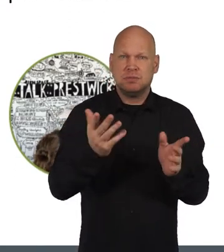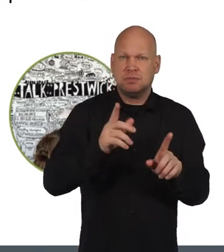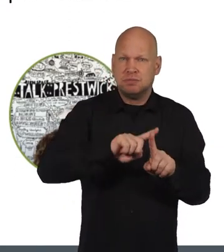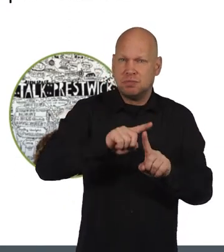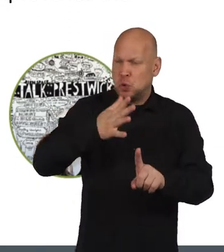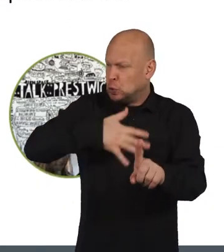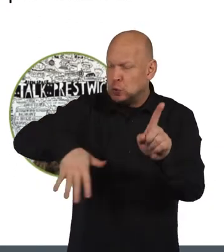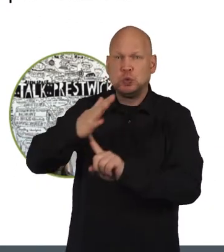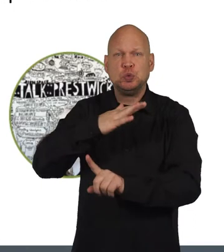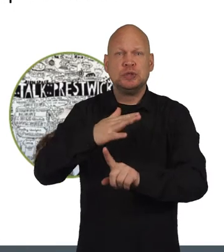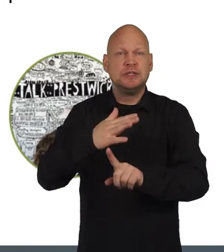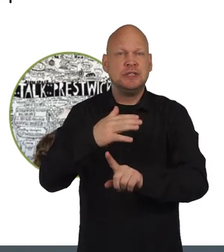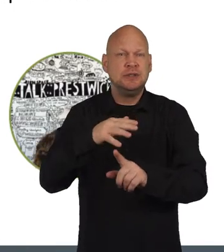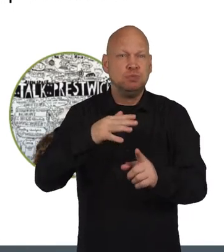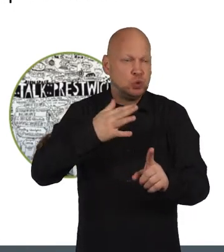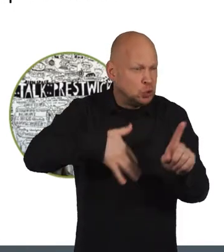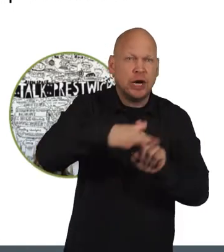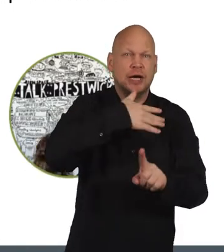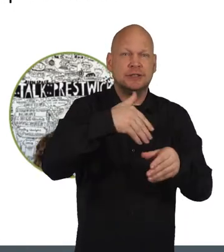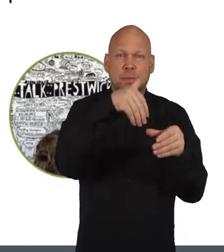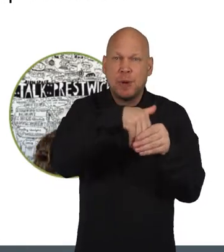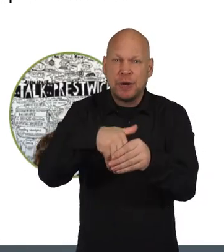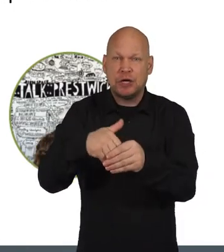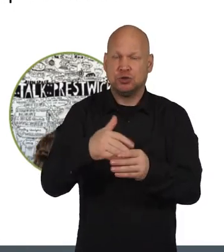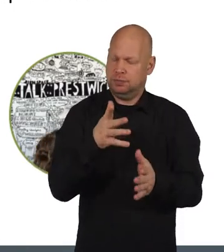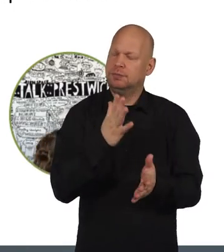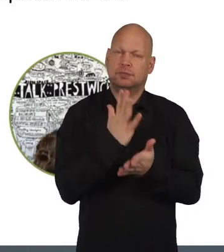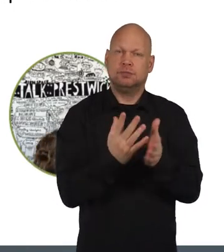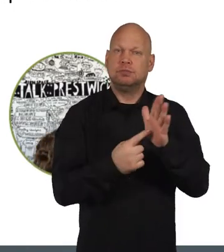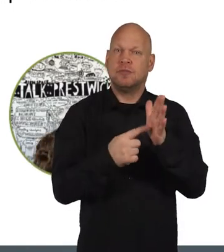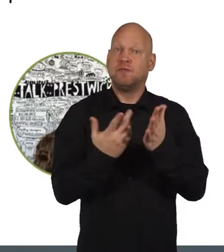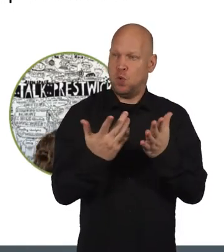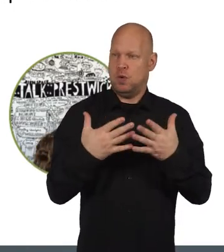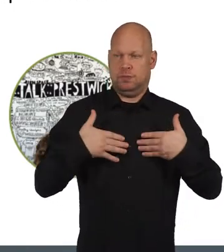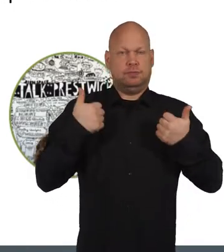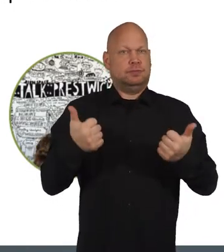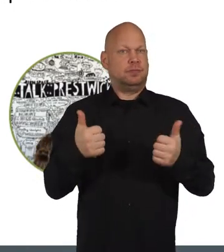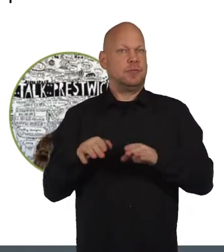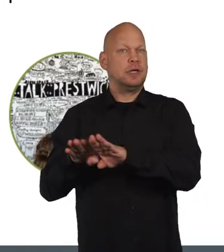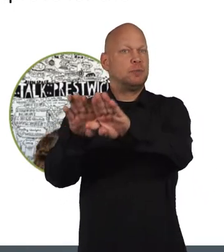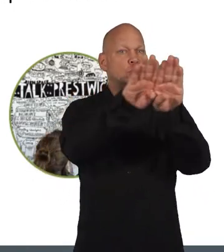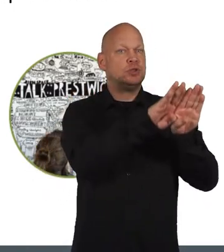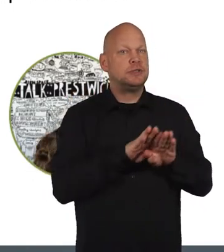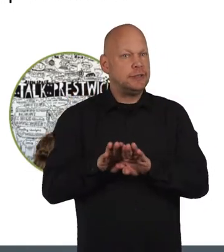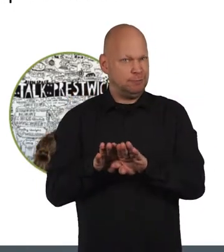society. Participation is an essential part of a healthy democracy.